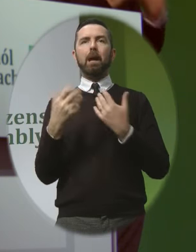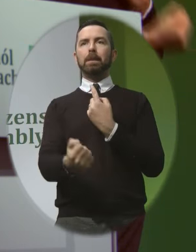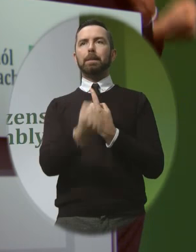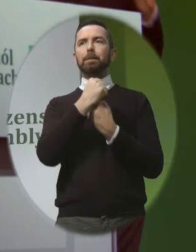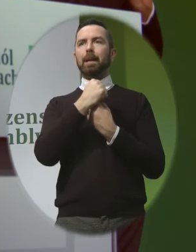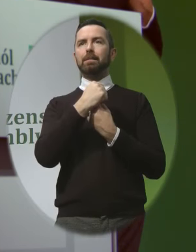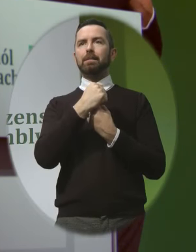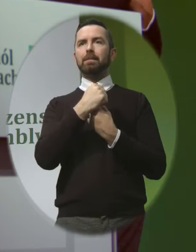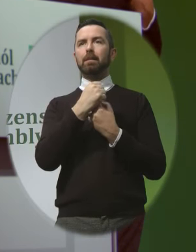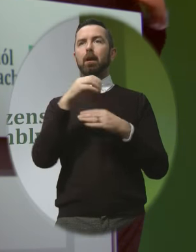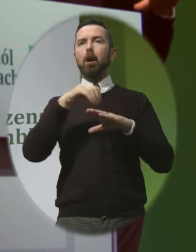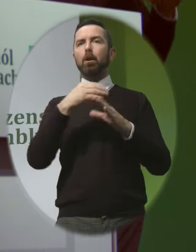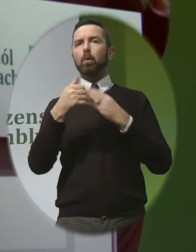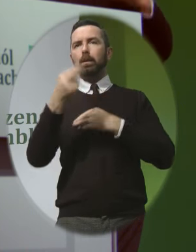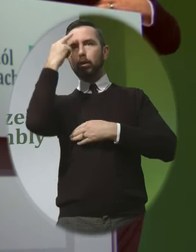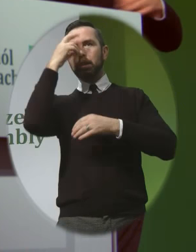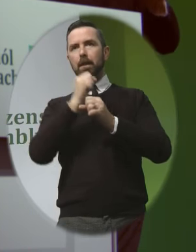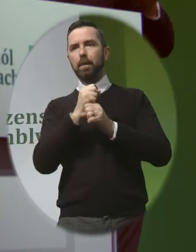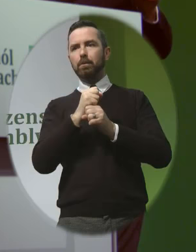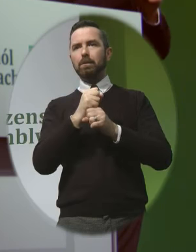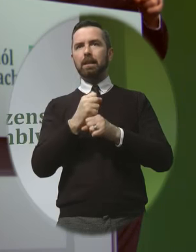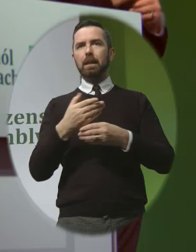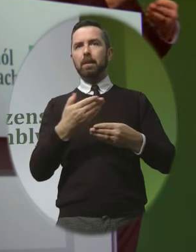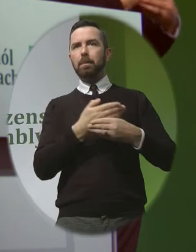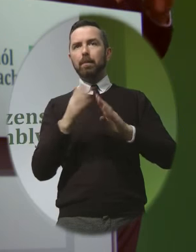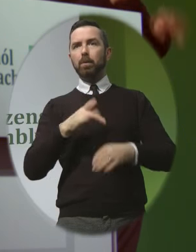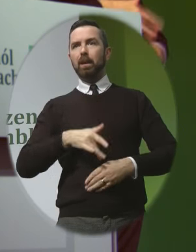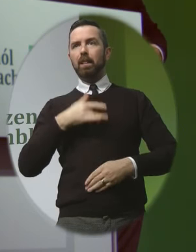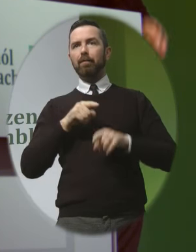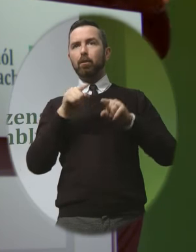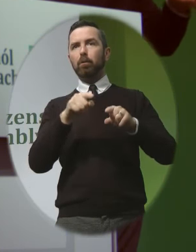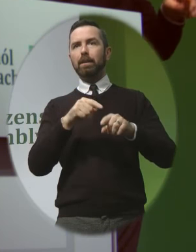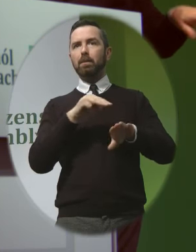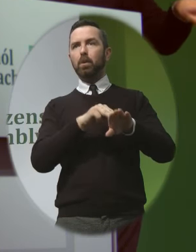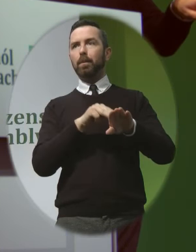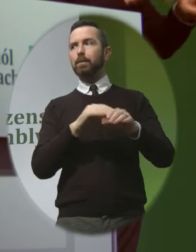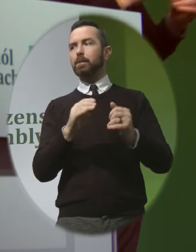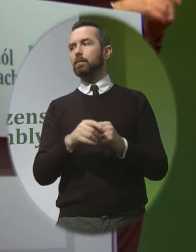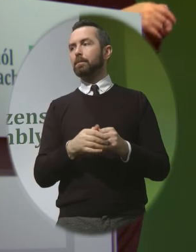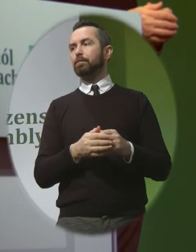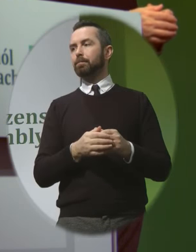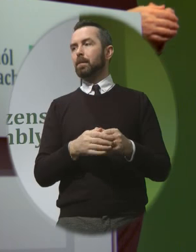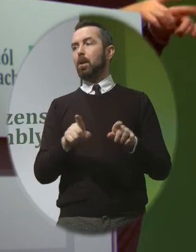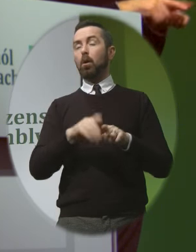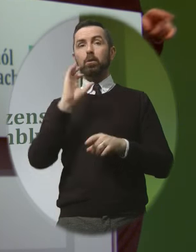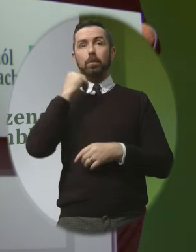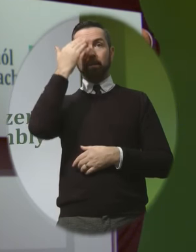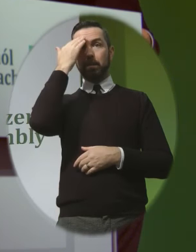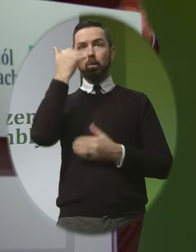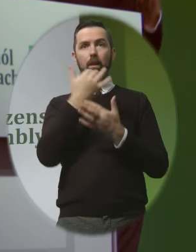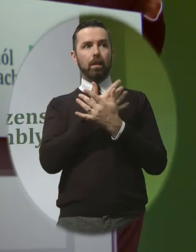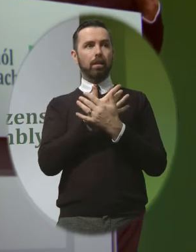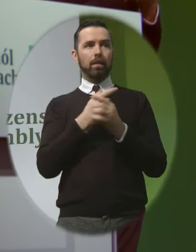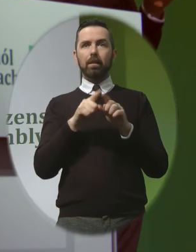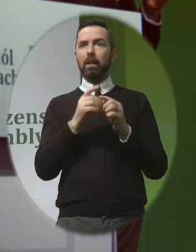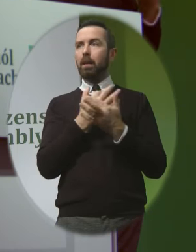on my understanding of babies with life limiting conditions and also because I know like many many parents and our support